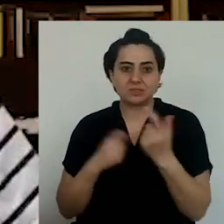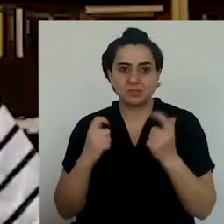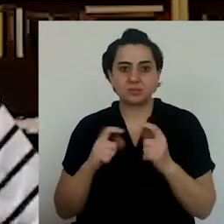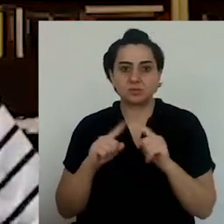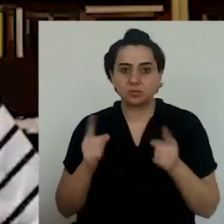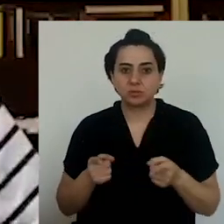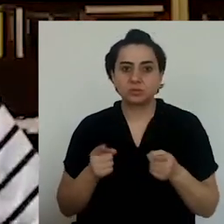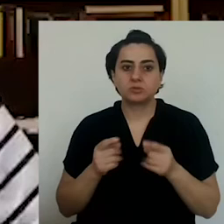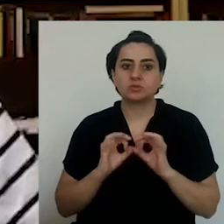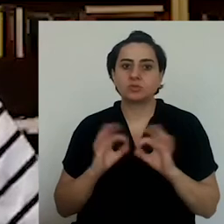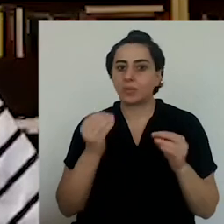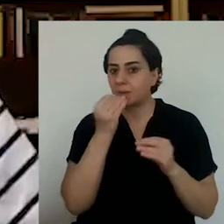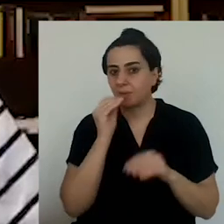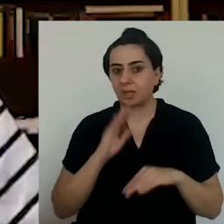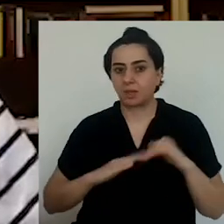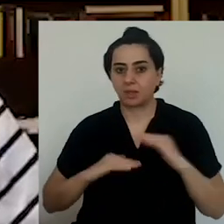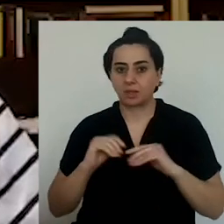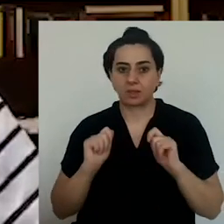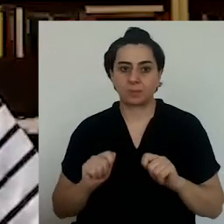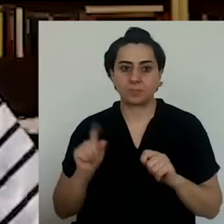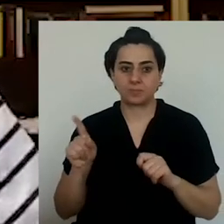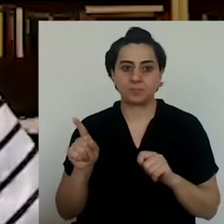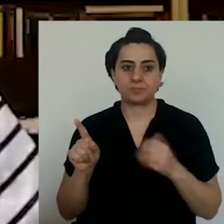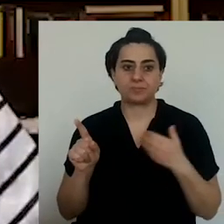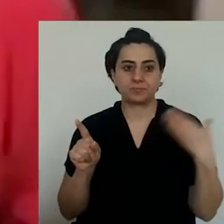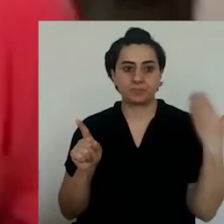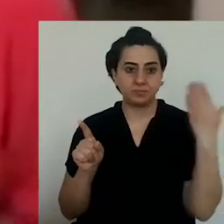so many small restaurants, they have great stuff.